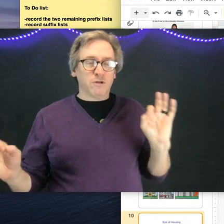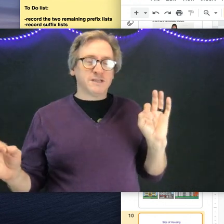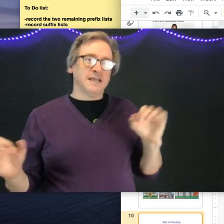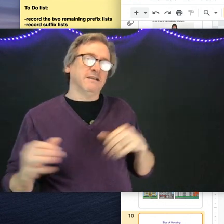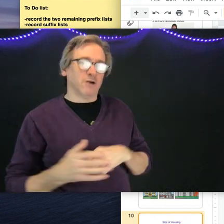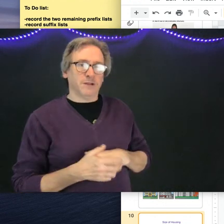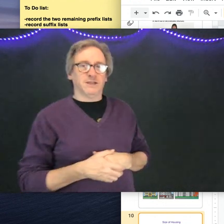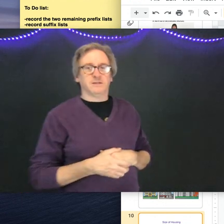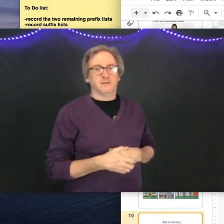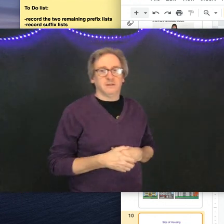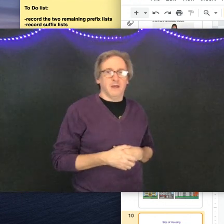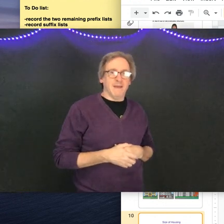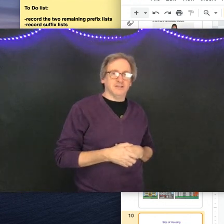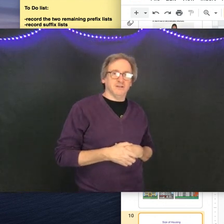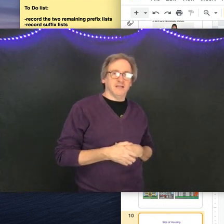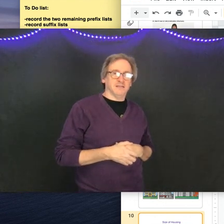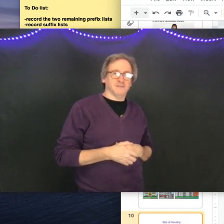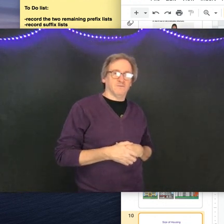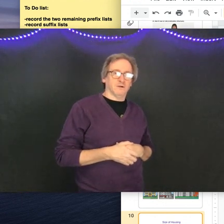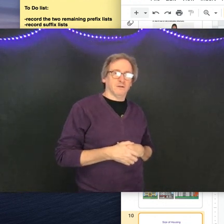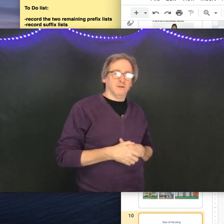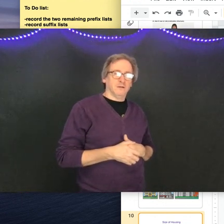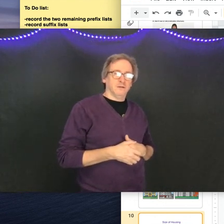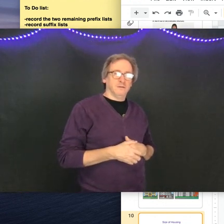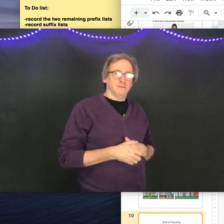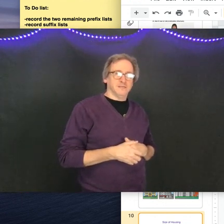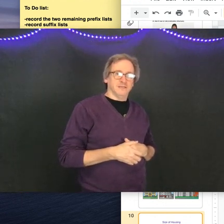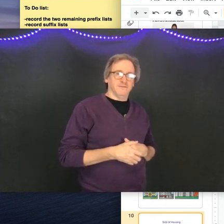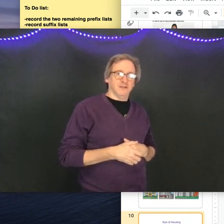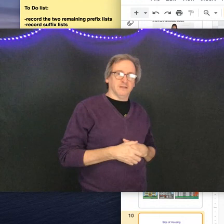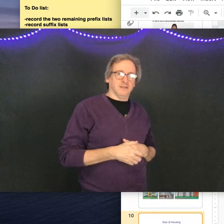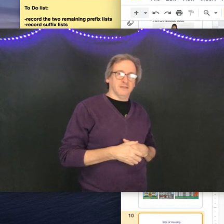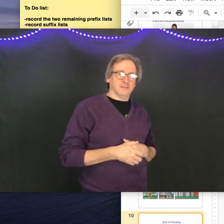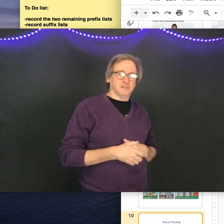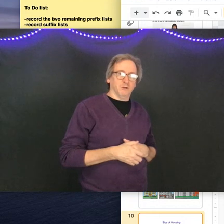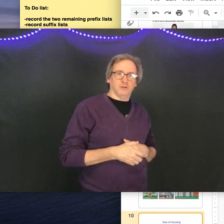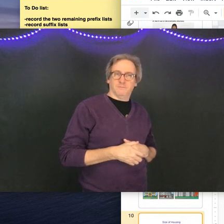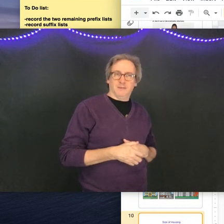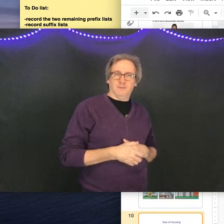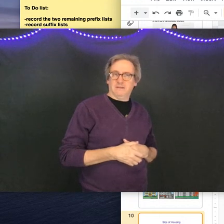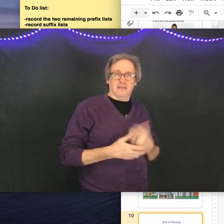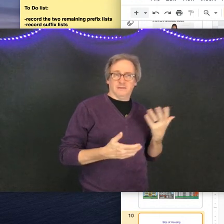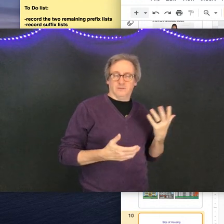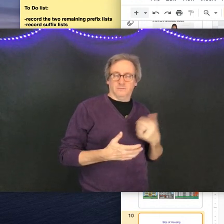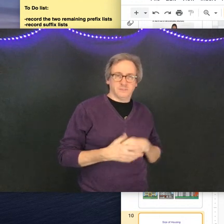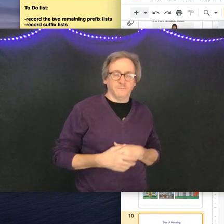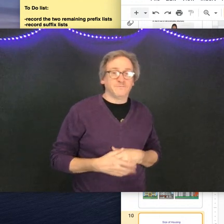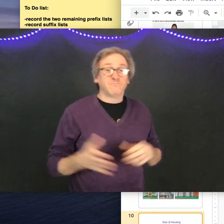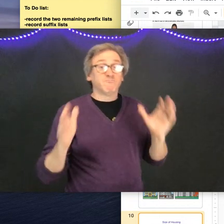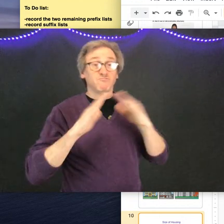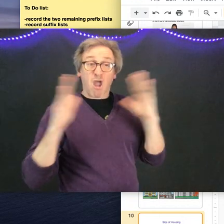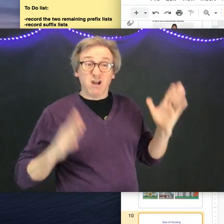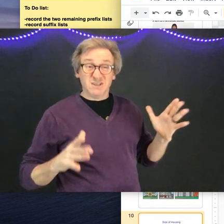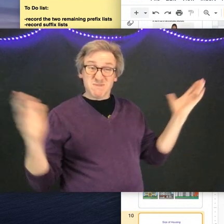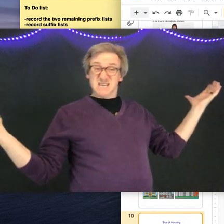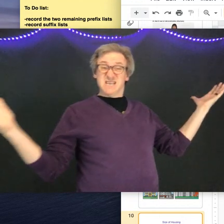But for the sake of argument, imagine that it's for significantly smaller people. I don't know. So